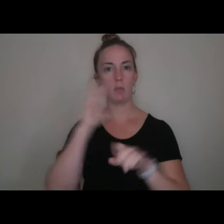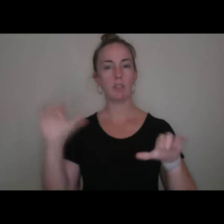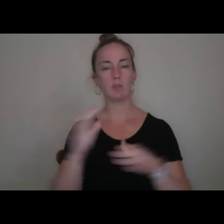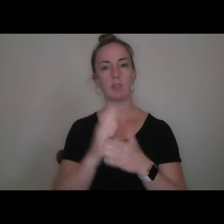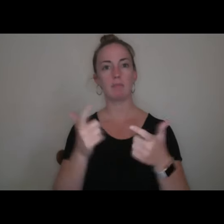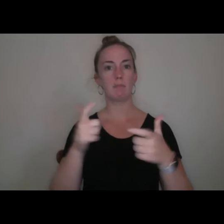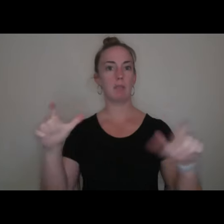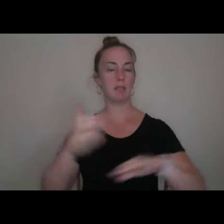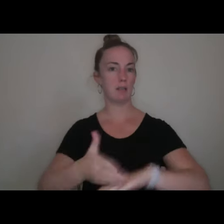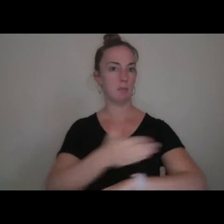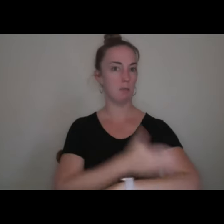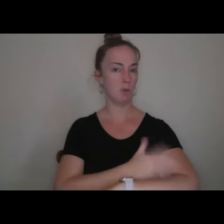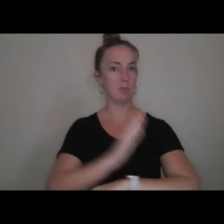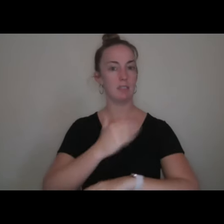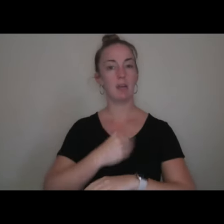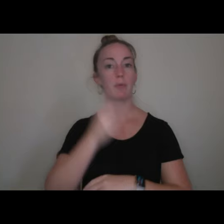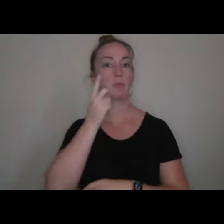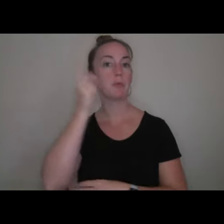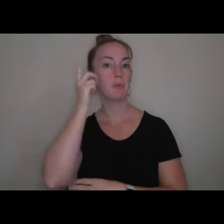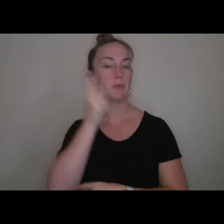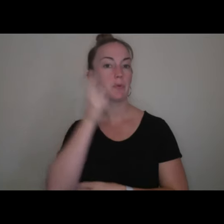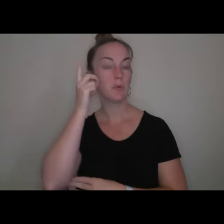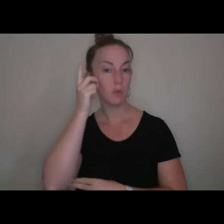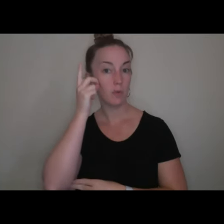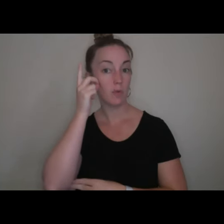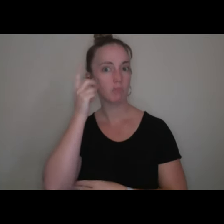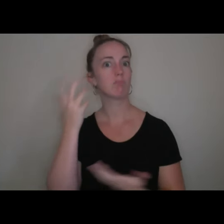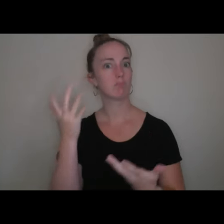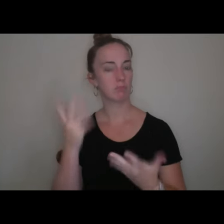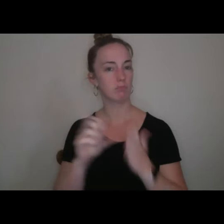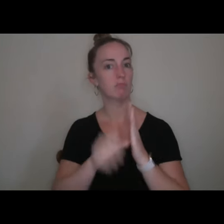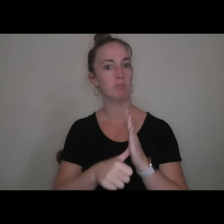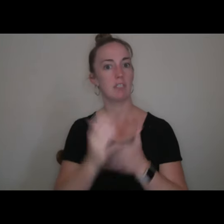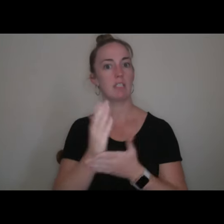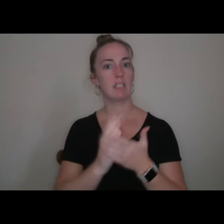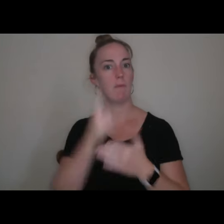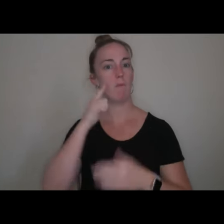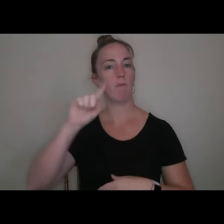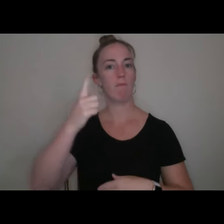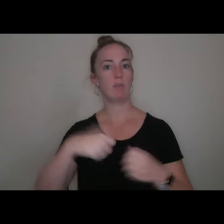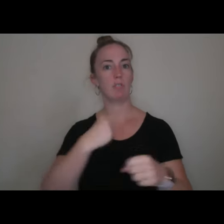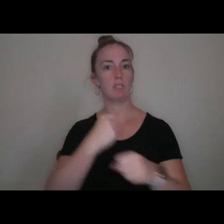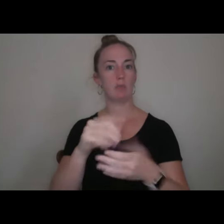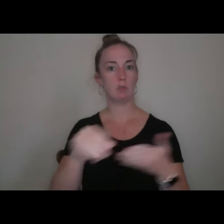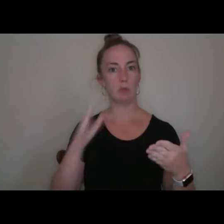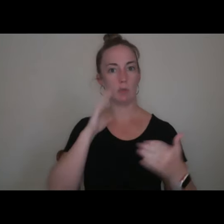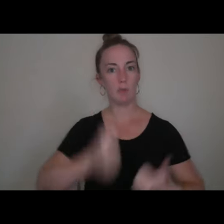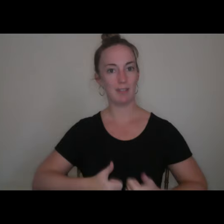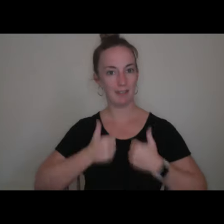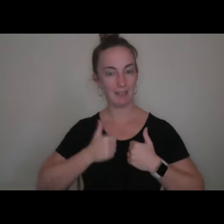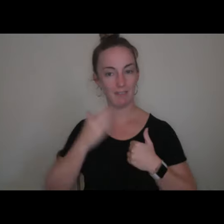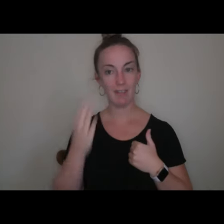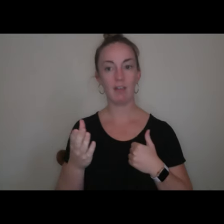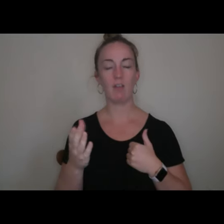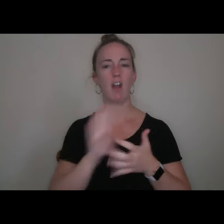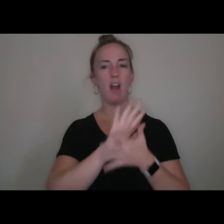improvements to our residence halls, especially some of the ones that our first-year students will live in. And all of